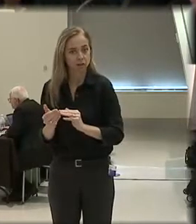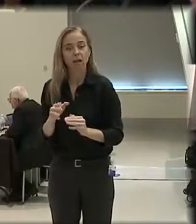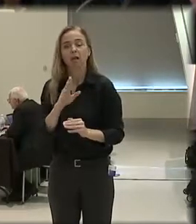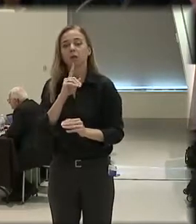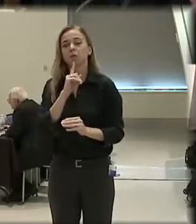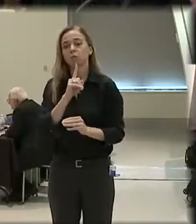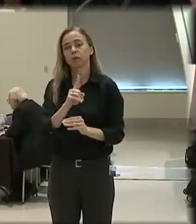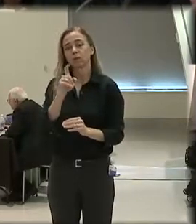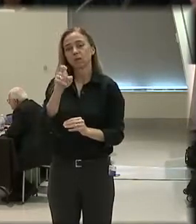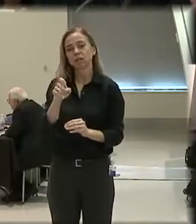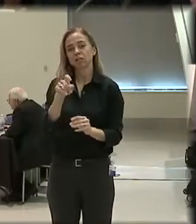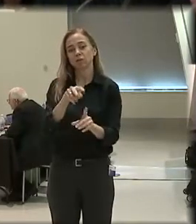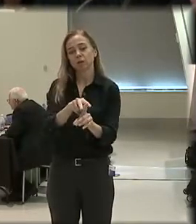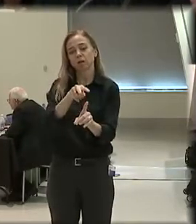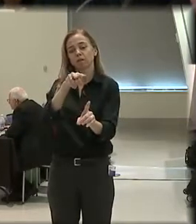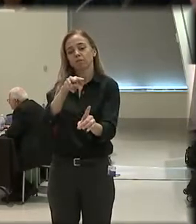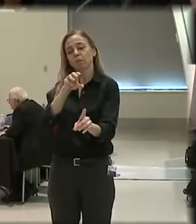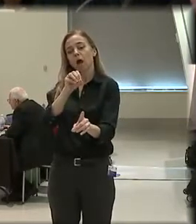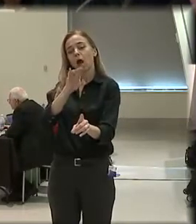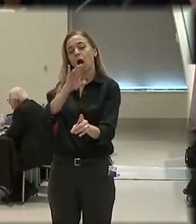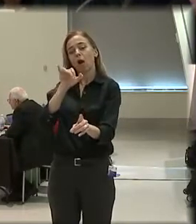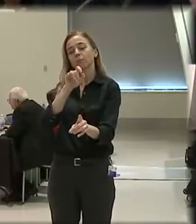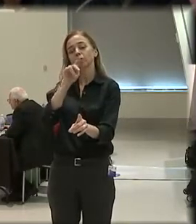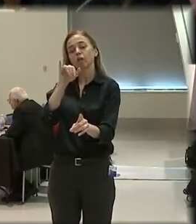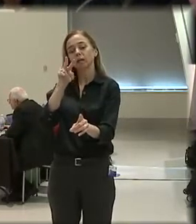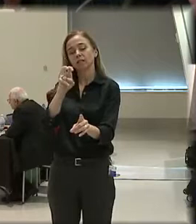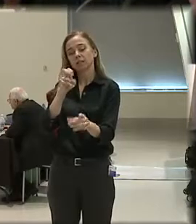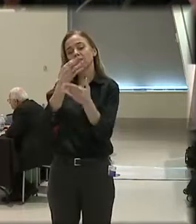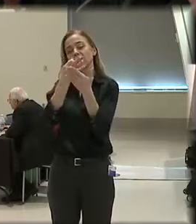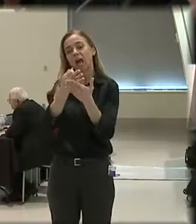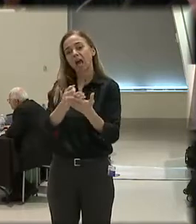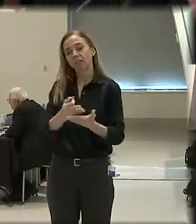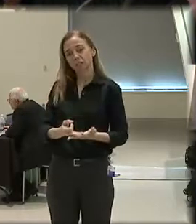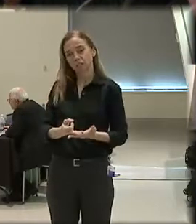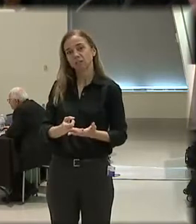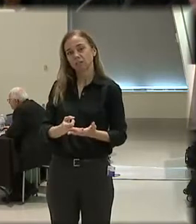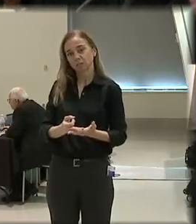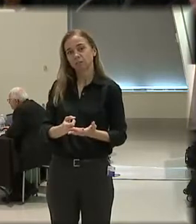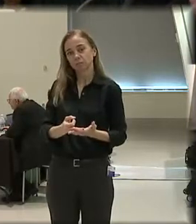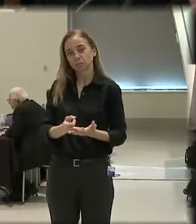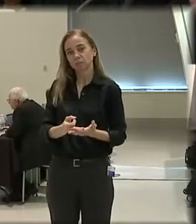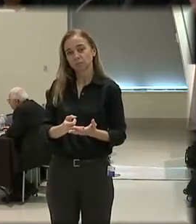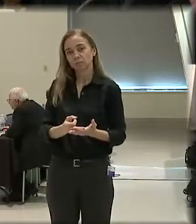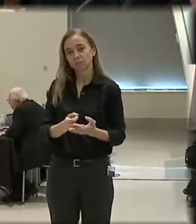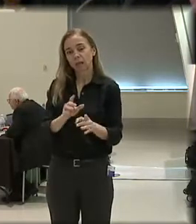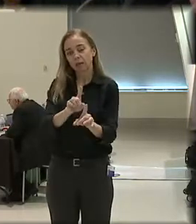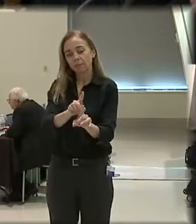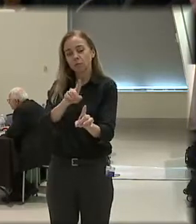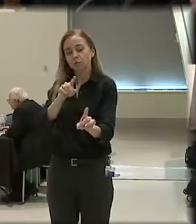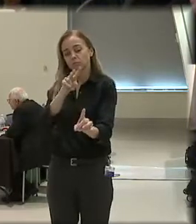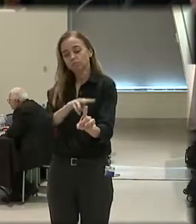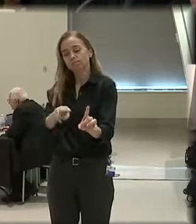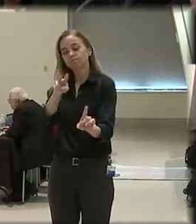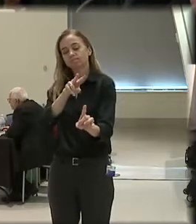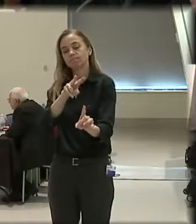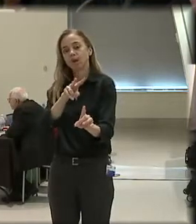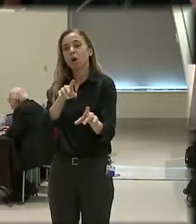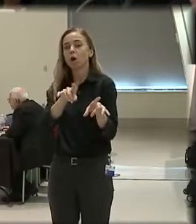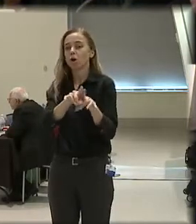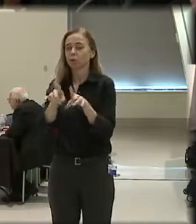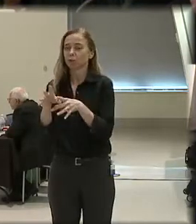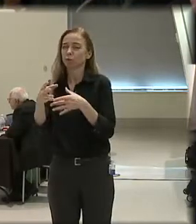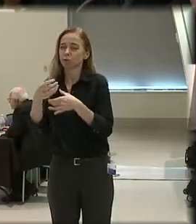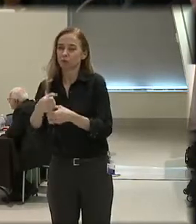to look at objective, factual gathering, which has a certain distance and a certain level of trust.